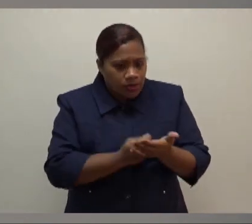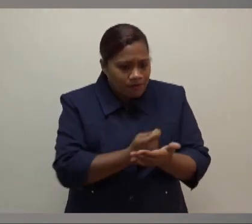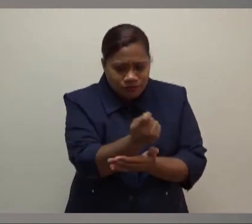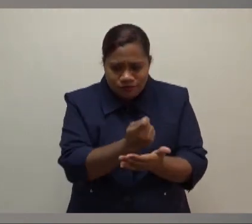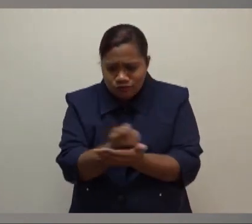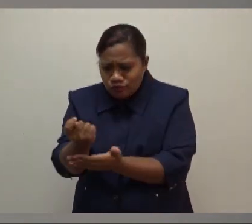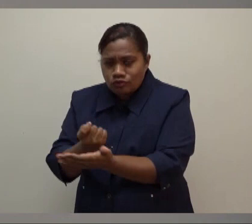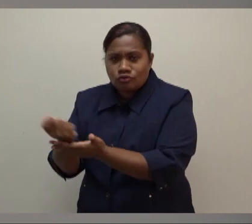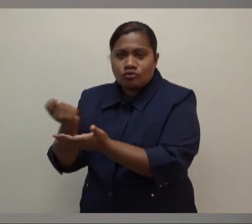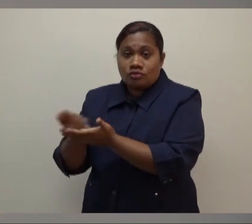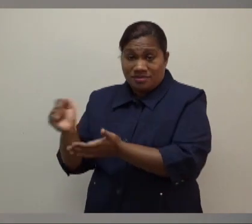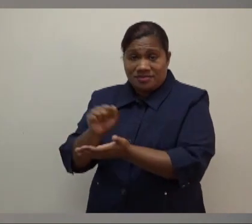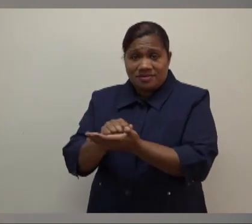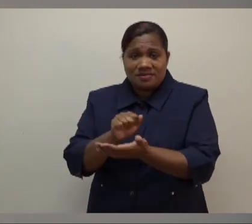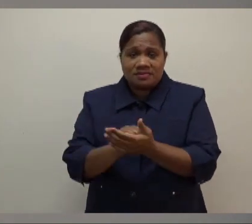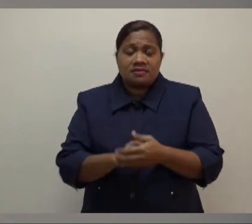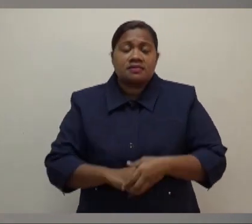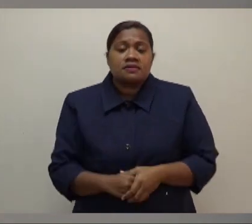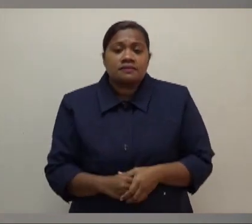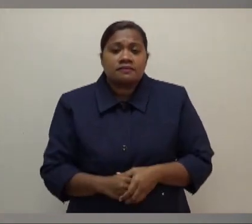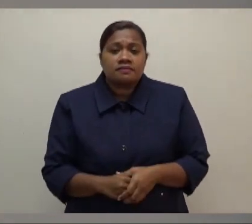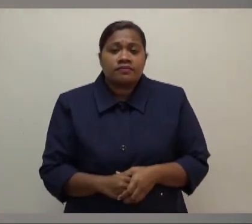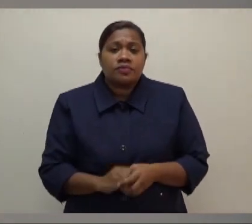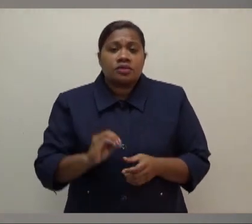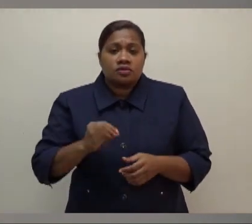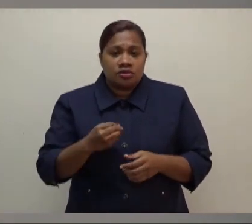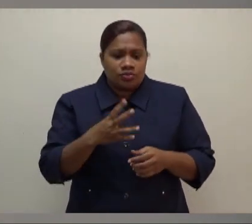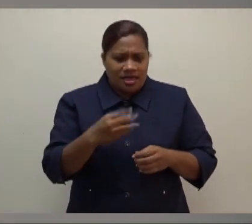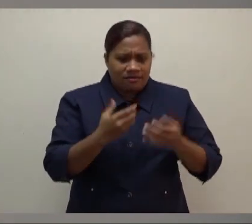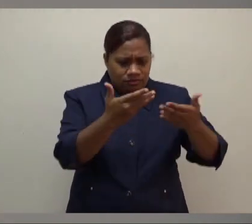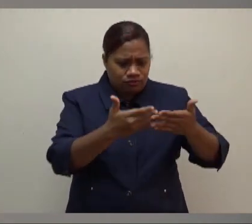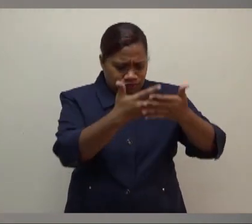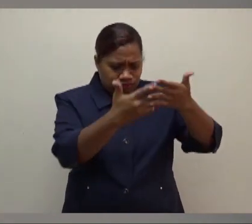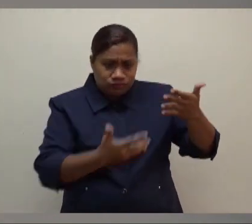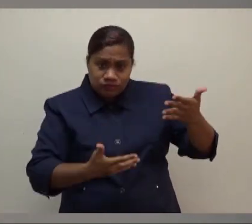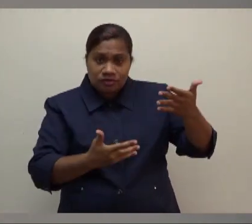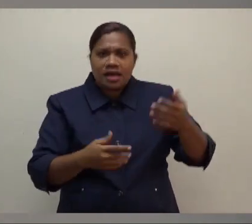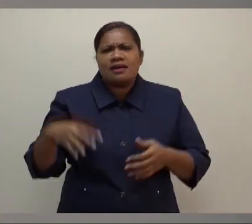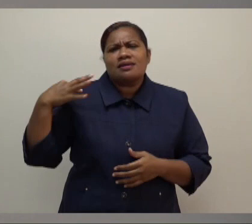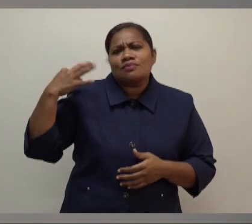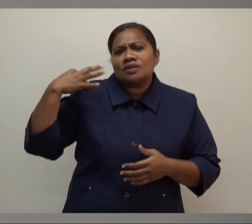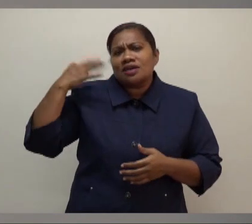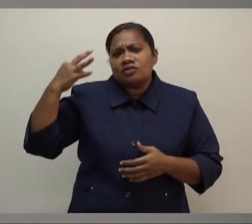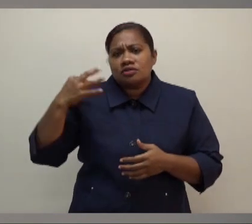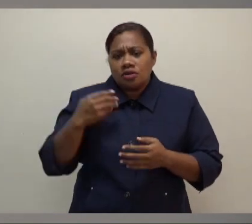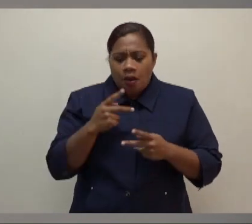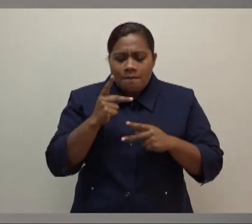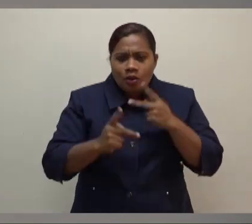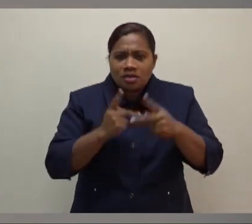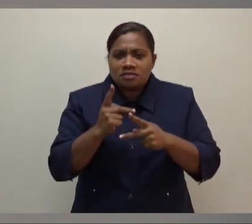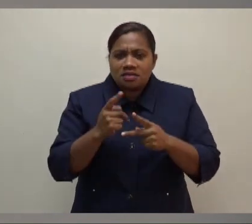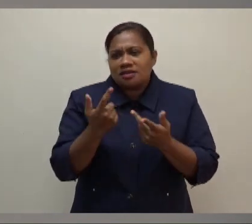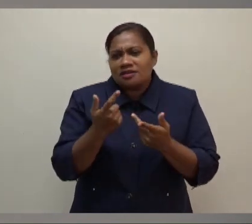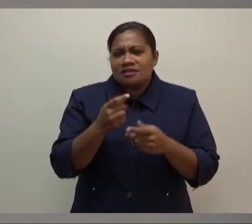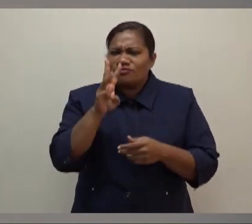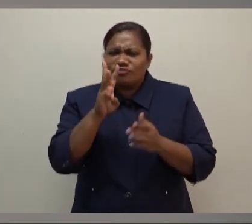in a big way by adopting a digital application and payout system. Applications were processed in less than three minutes and